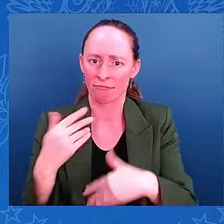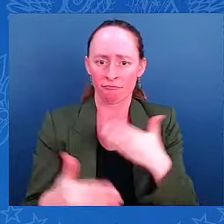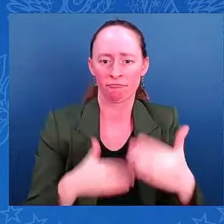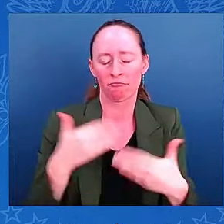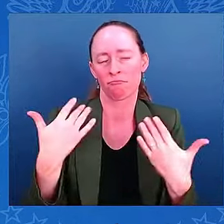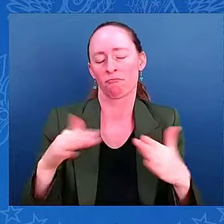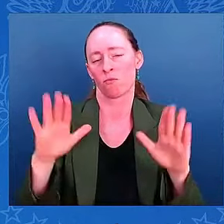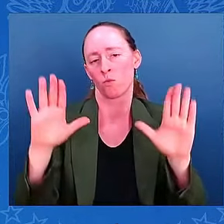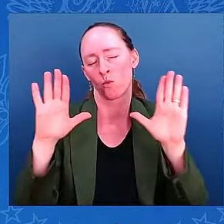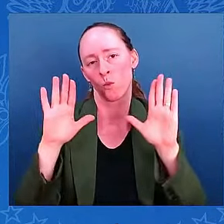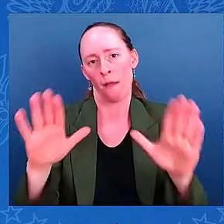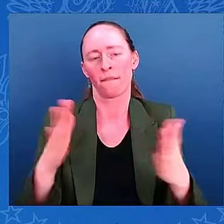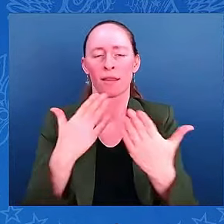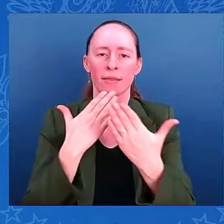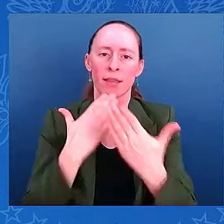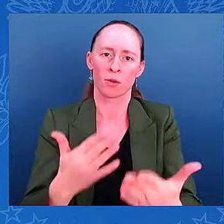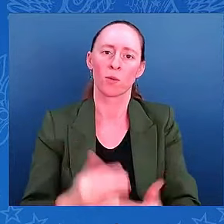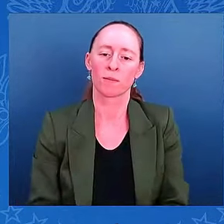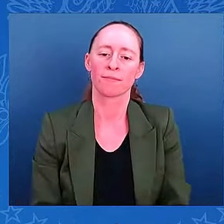Thank you, Madam Vice President.